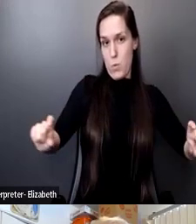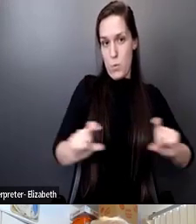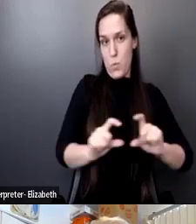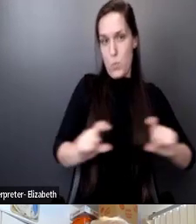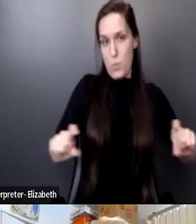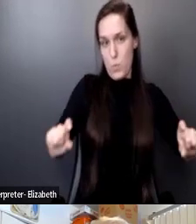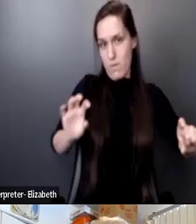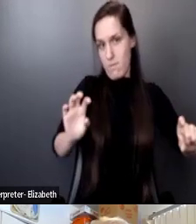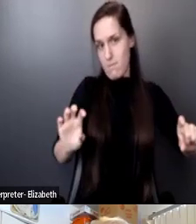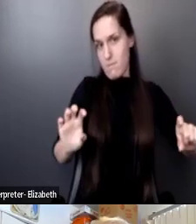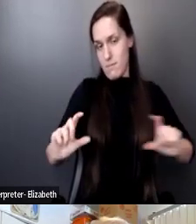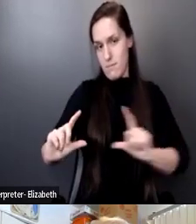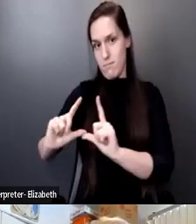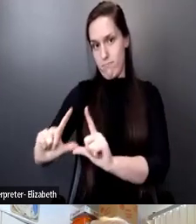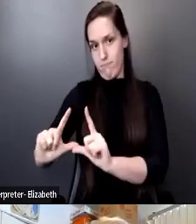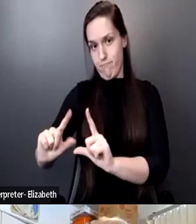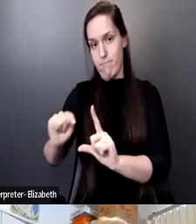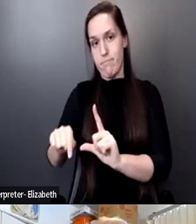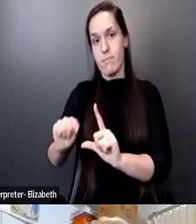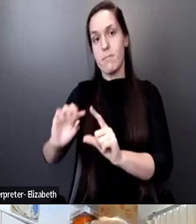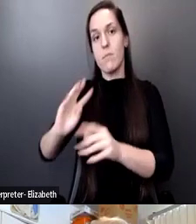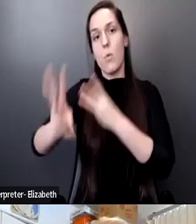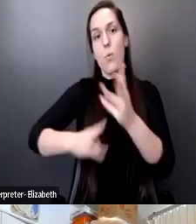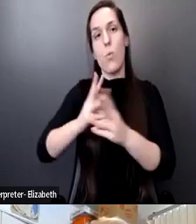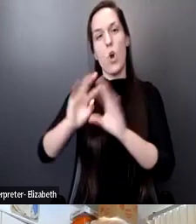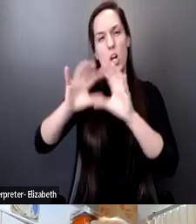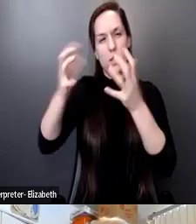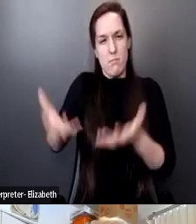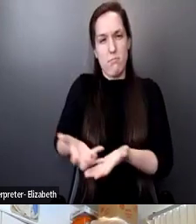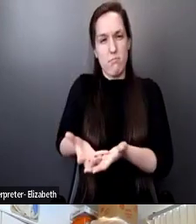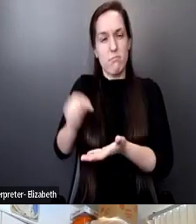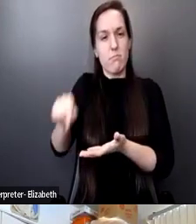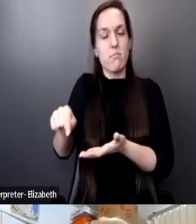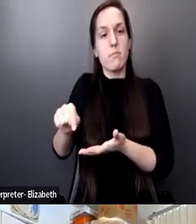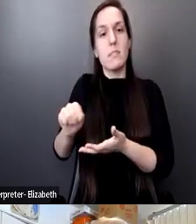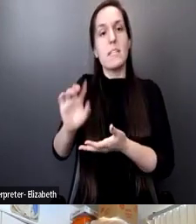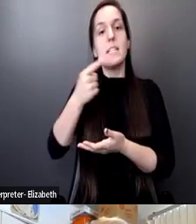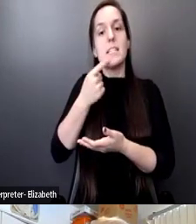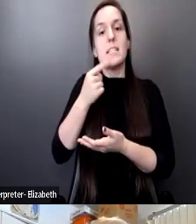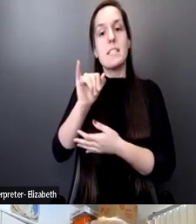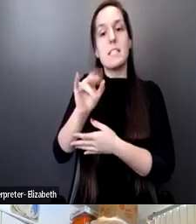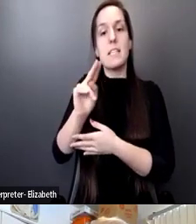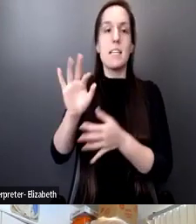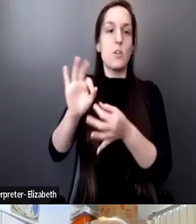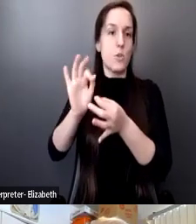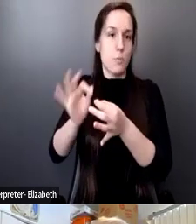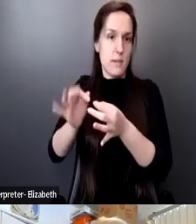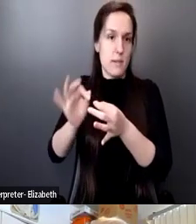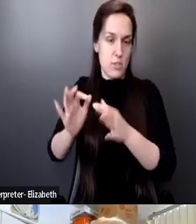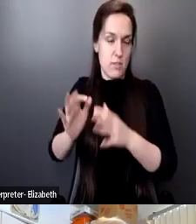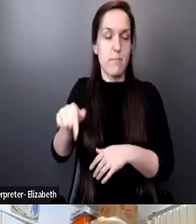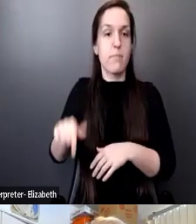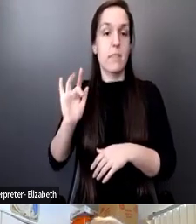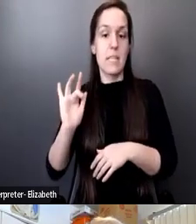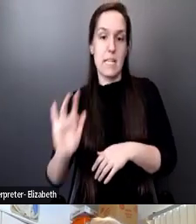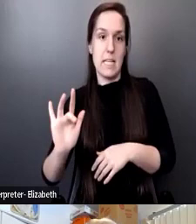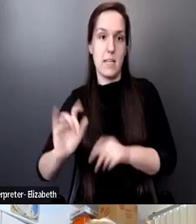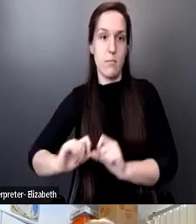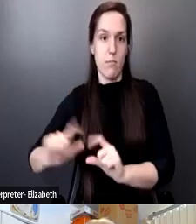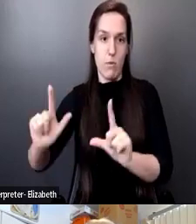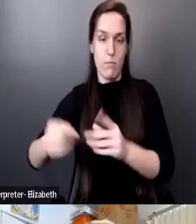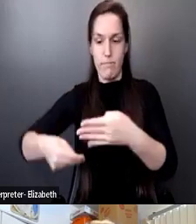It says interpretation. You click on it, and you are going to be able to choose the channel of your